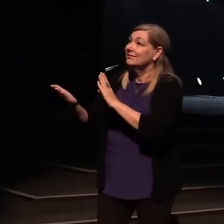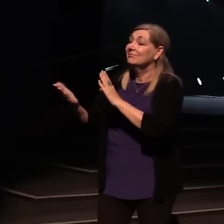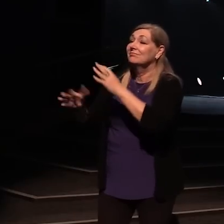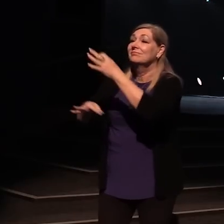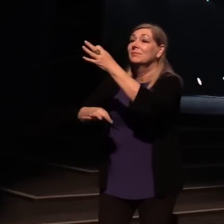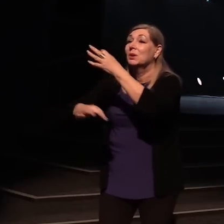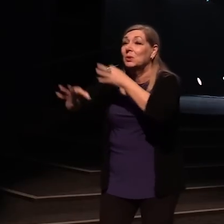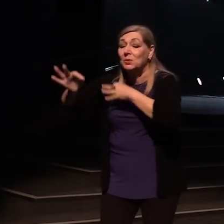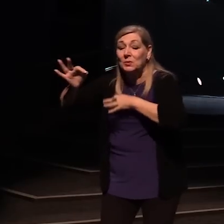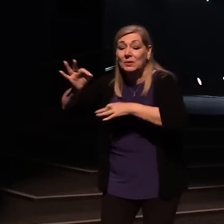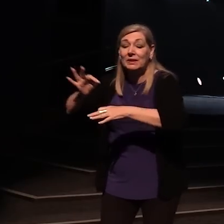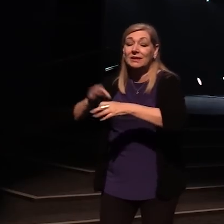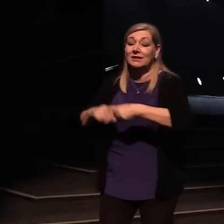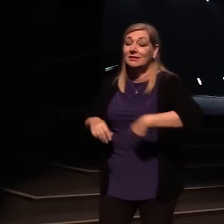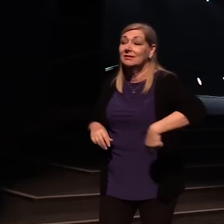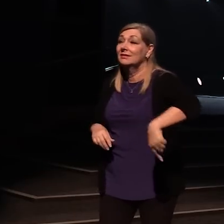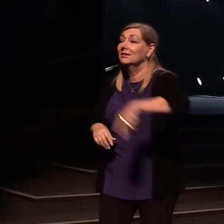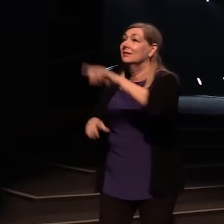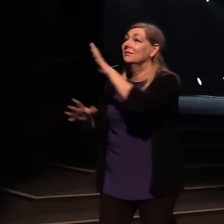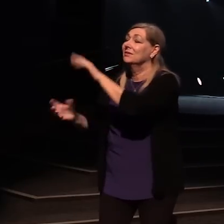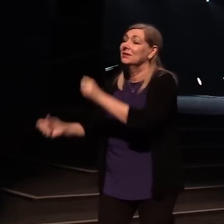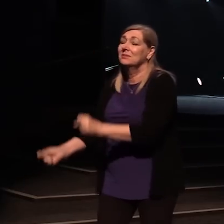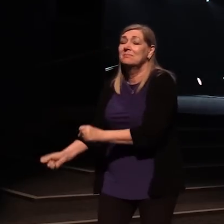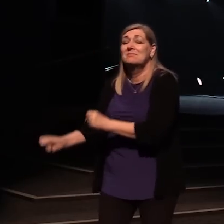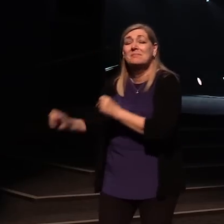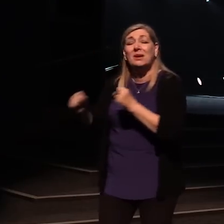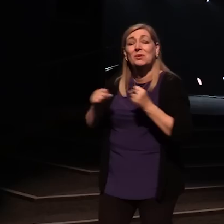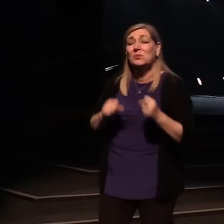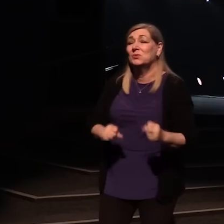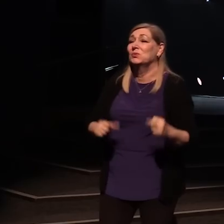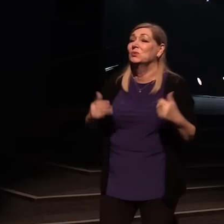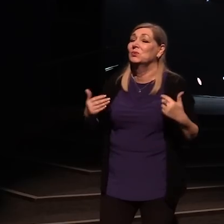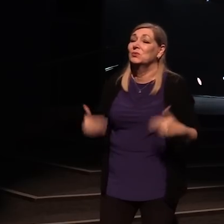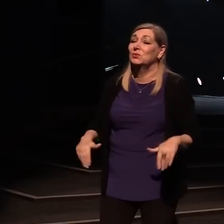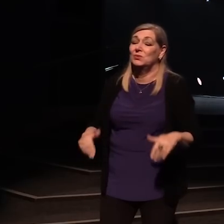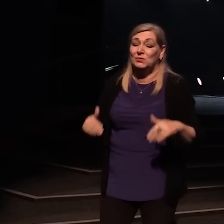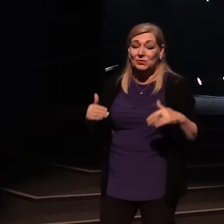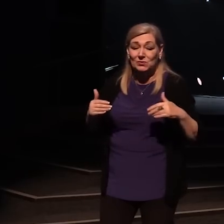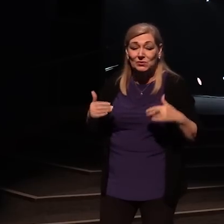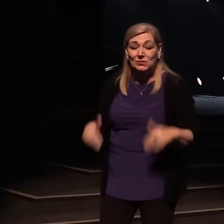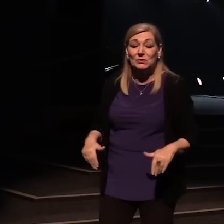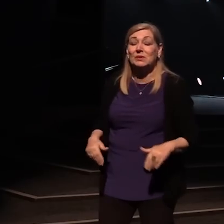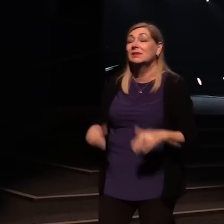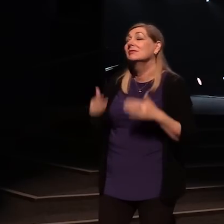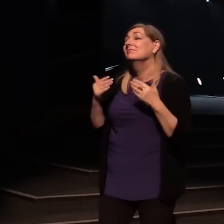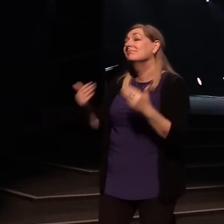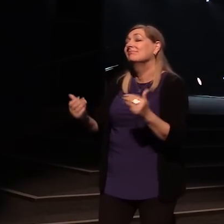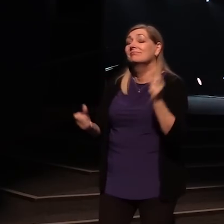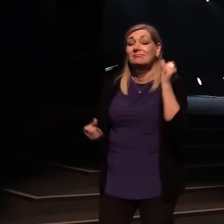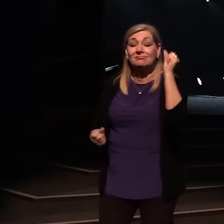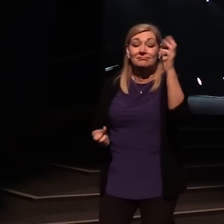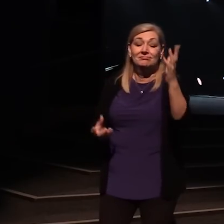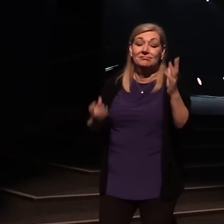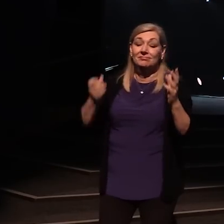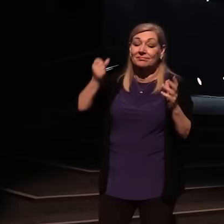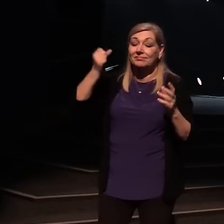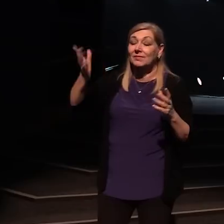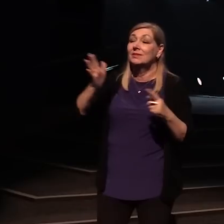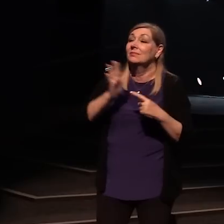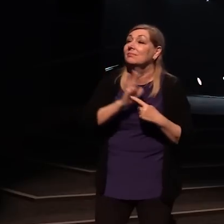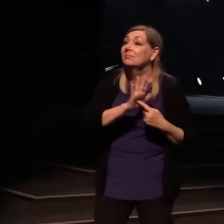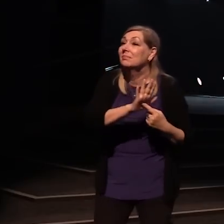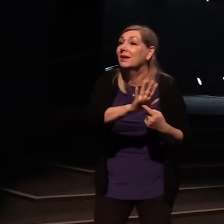redeemed us with his mighty power. Oh, let's sing together.